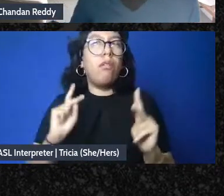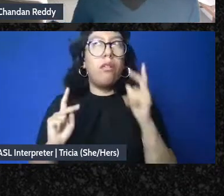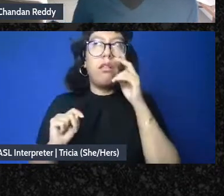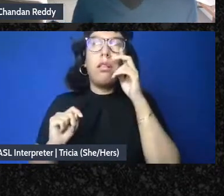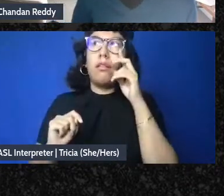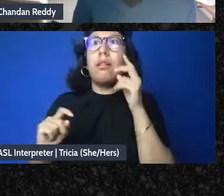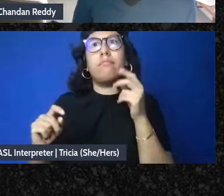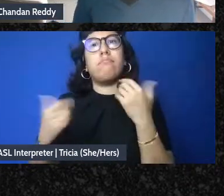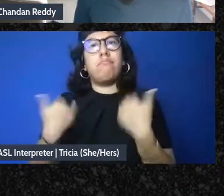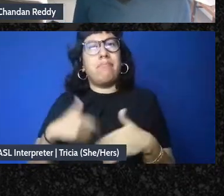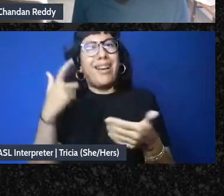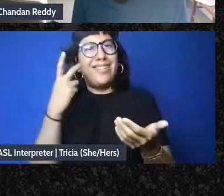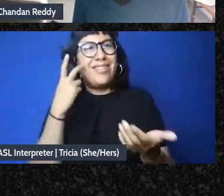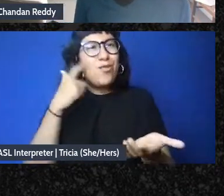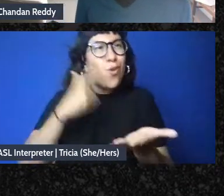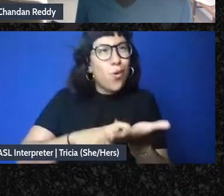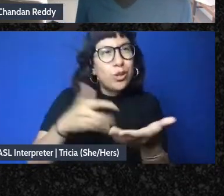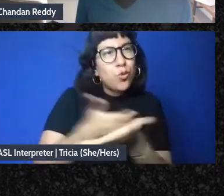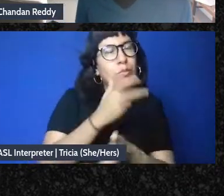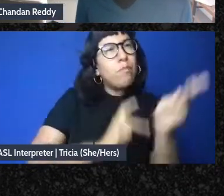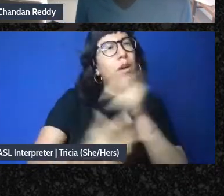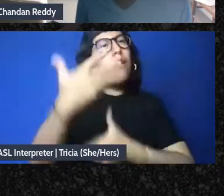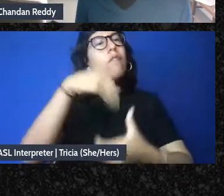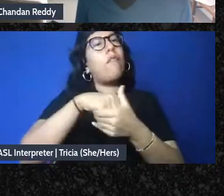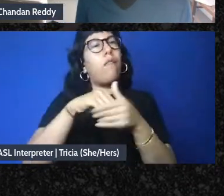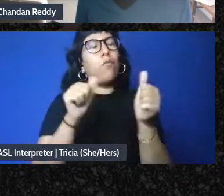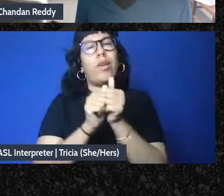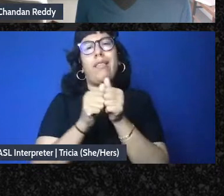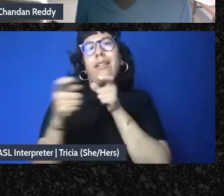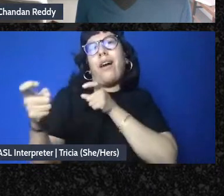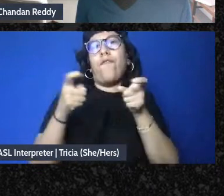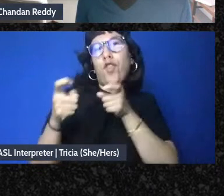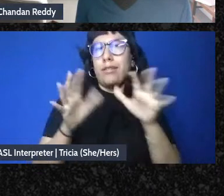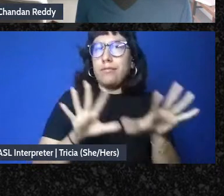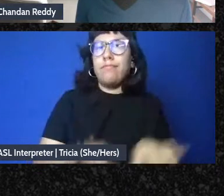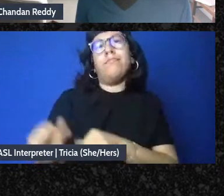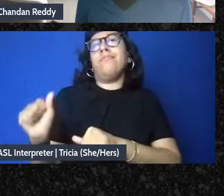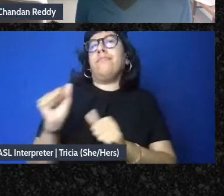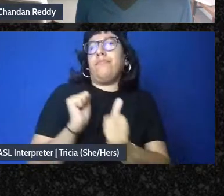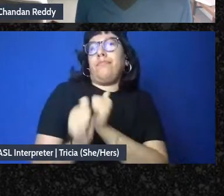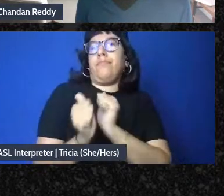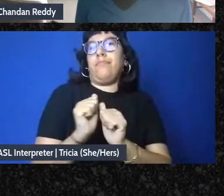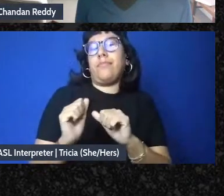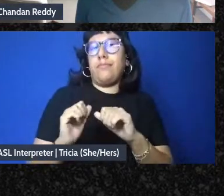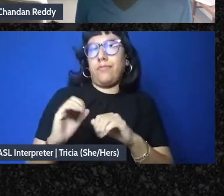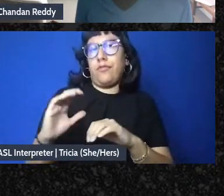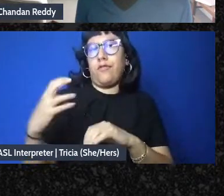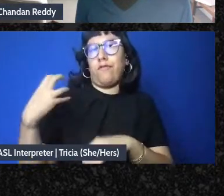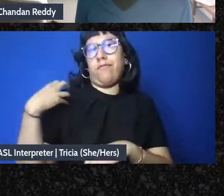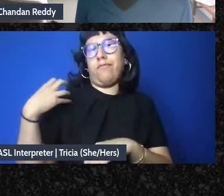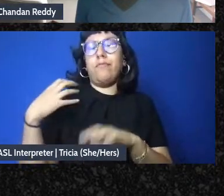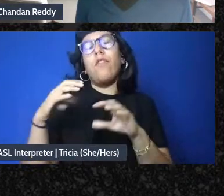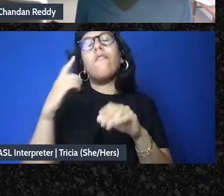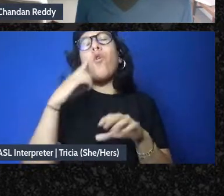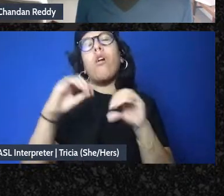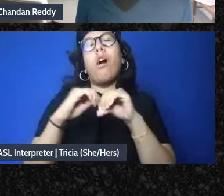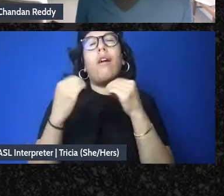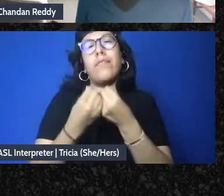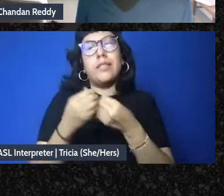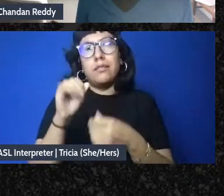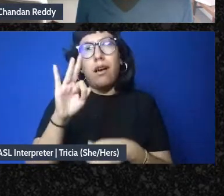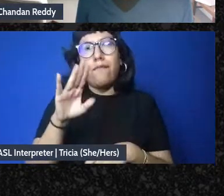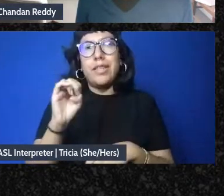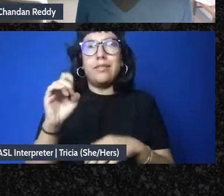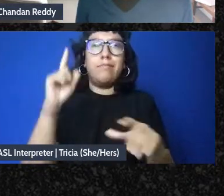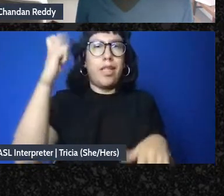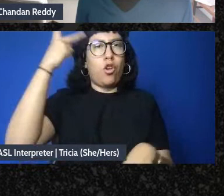people interesting new kinds of people getting involved in governance running for office and I'm like you know do what you want to do there